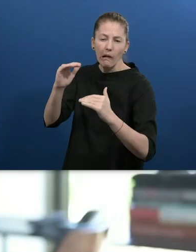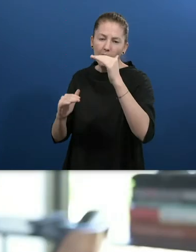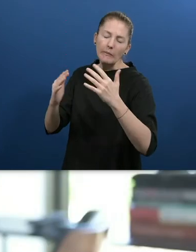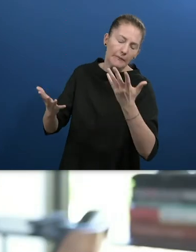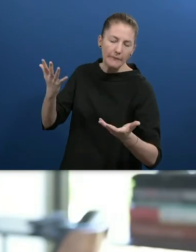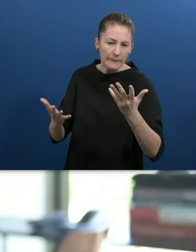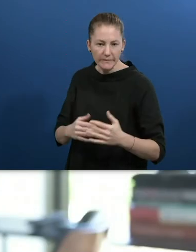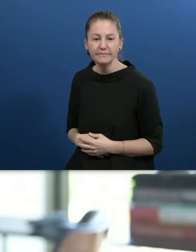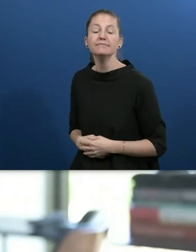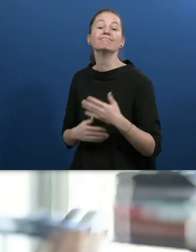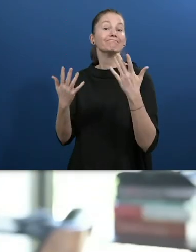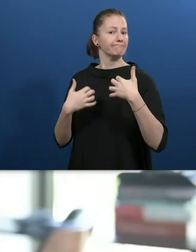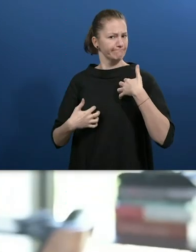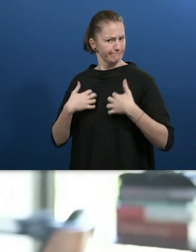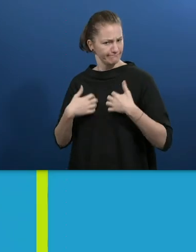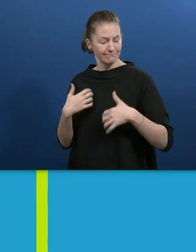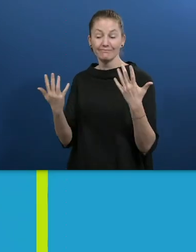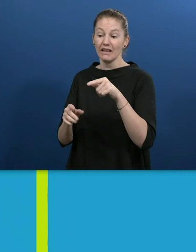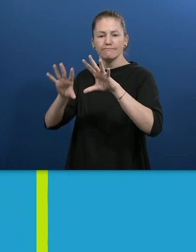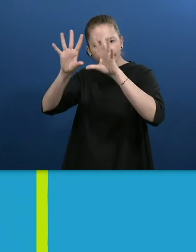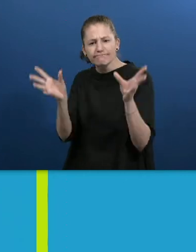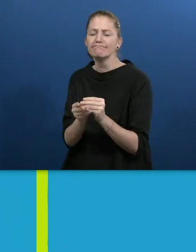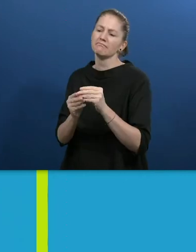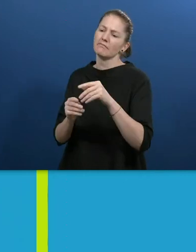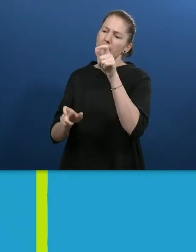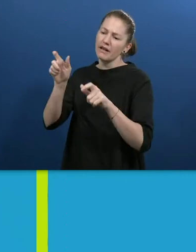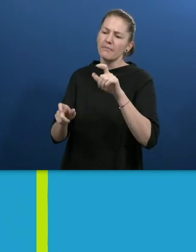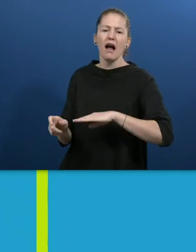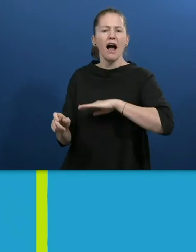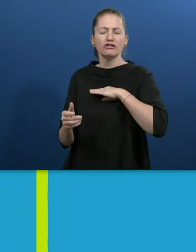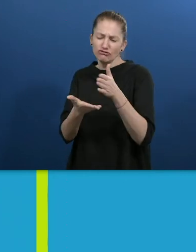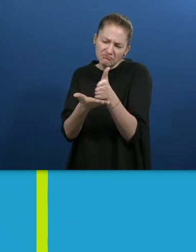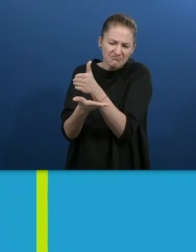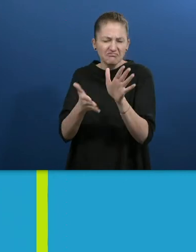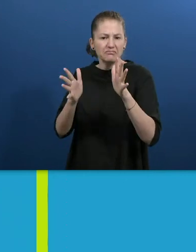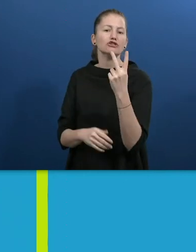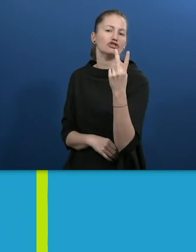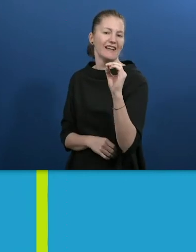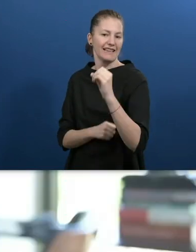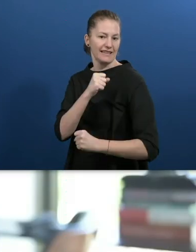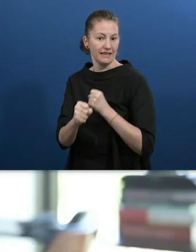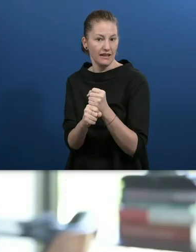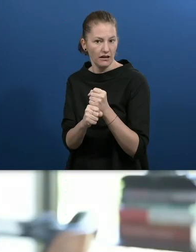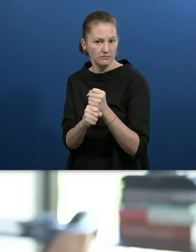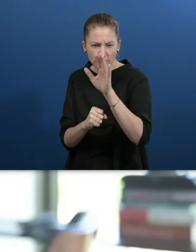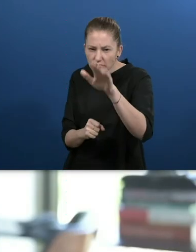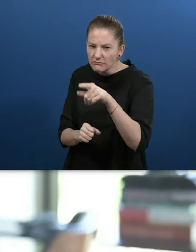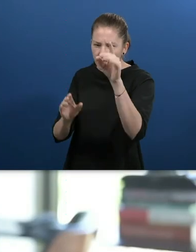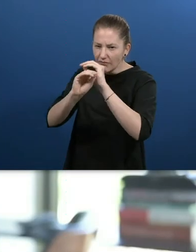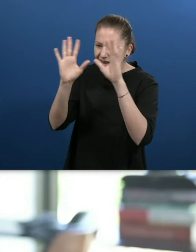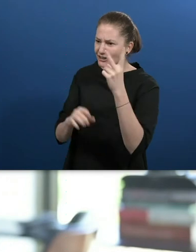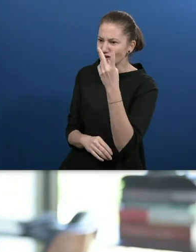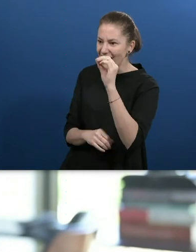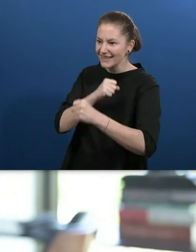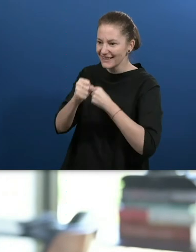that's a bit debatable. Interesting fact is that the median age is 20 years. Just imagine how many